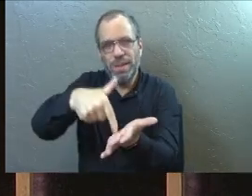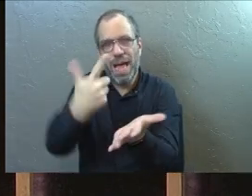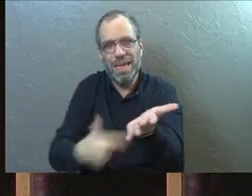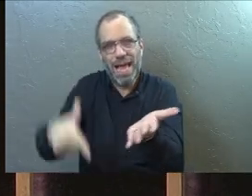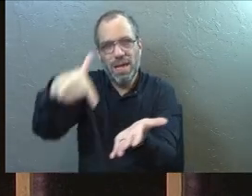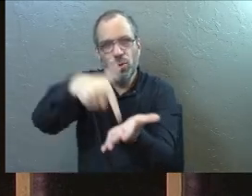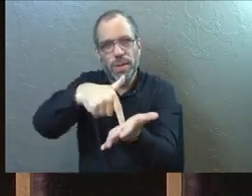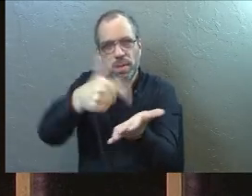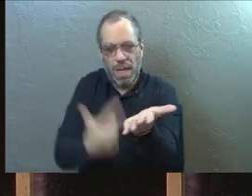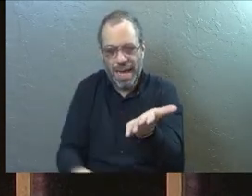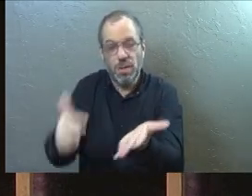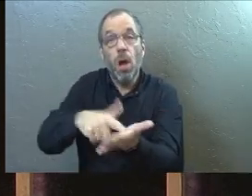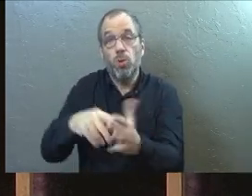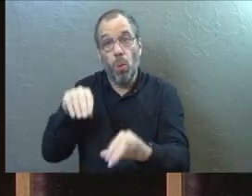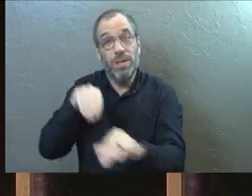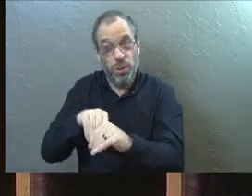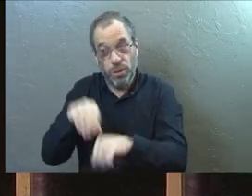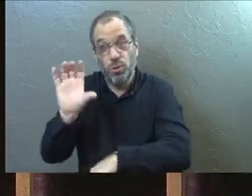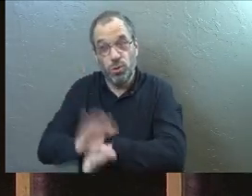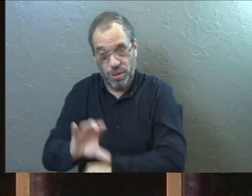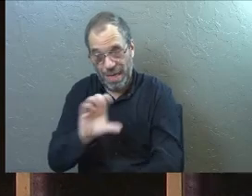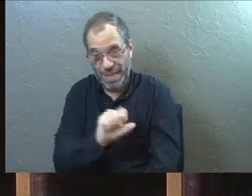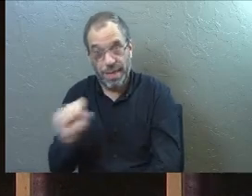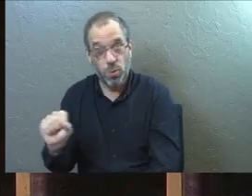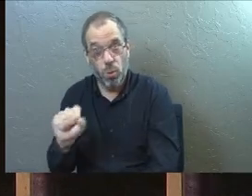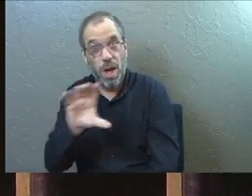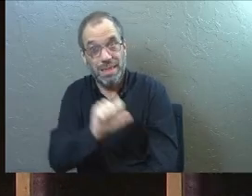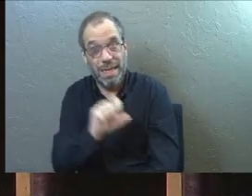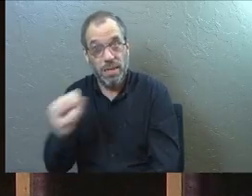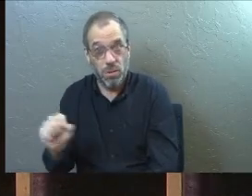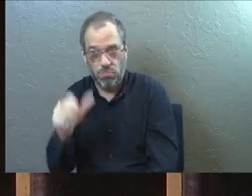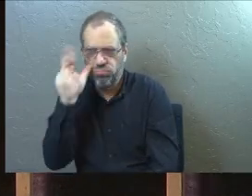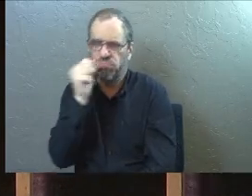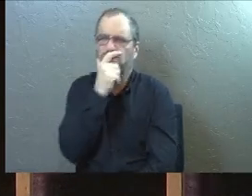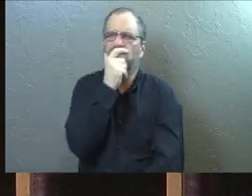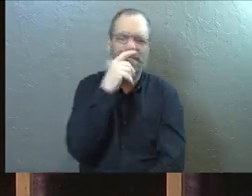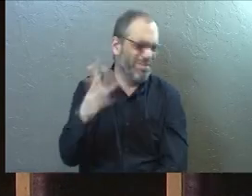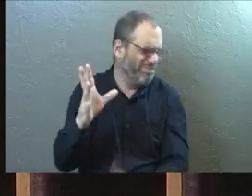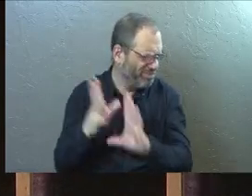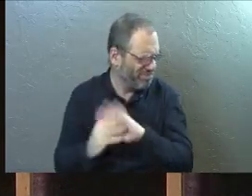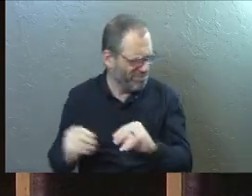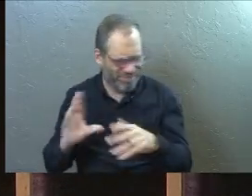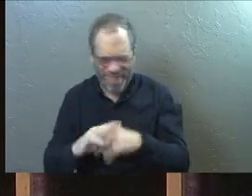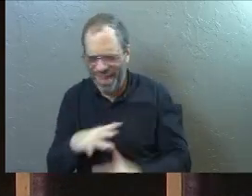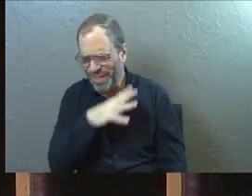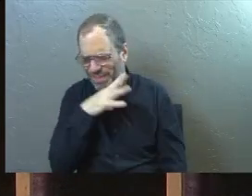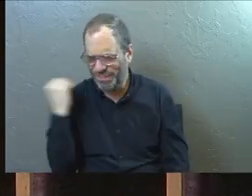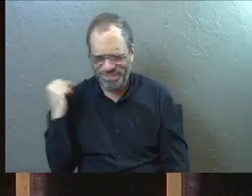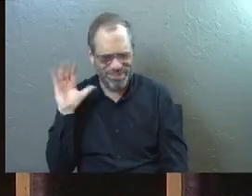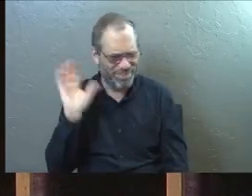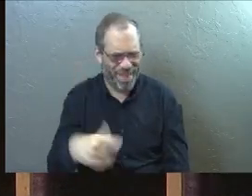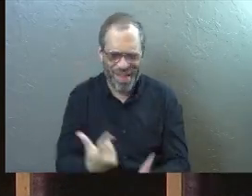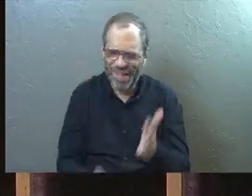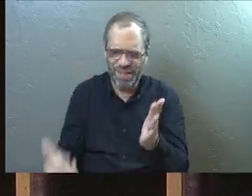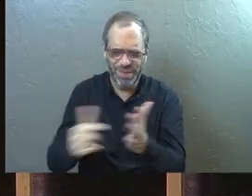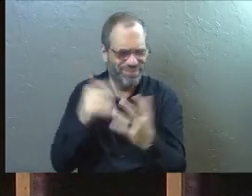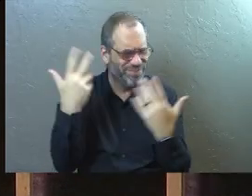something for me. If you grew up in Sunday school or in church and you're, you're listening to this and you're like, yeah, I've heard that story about a million times.